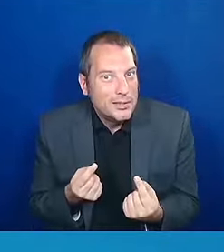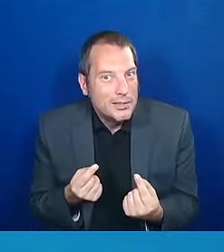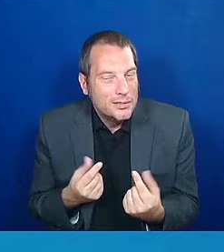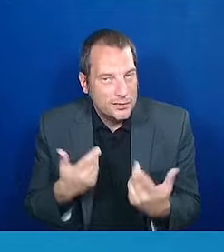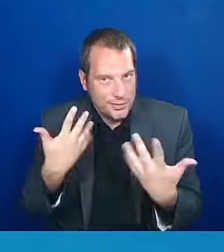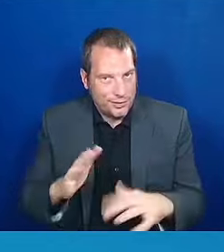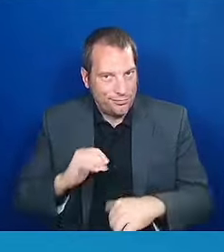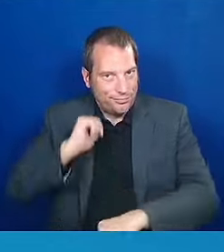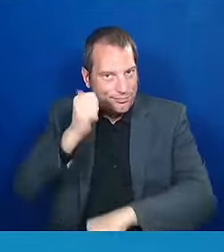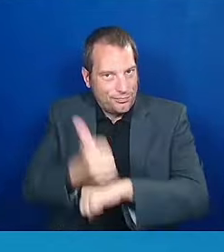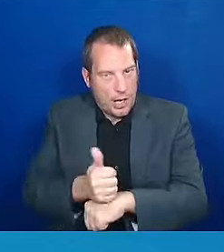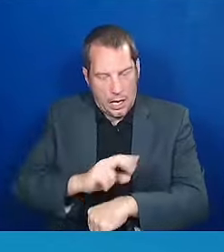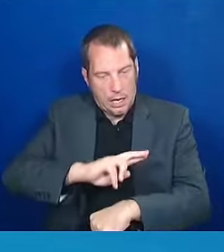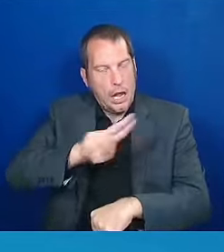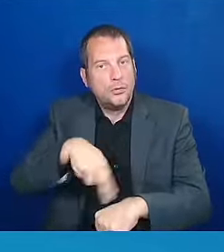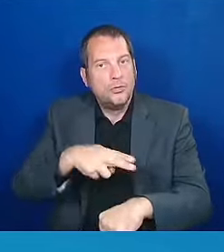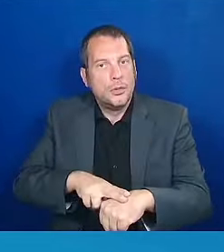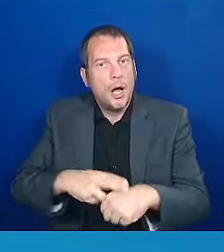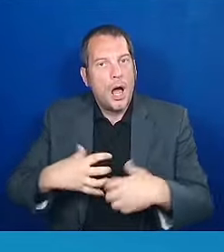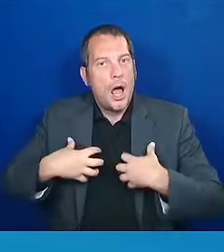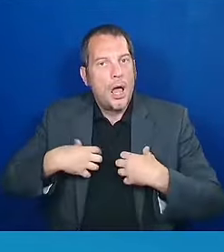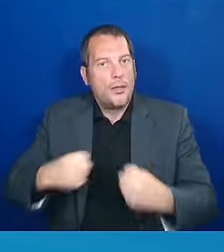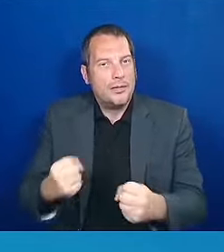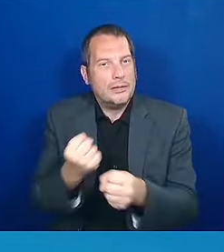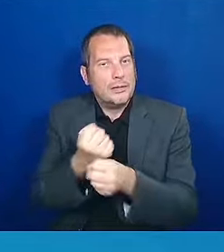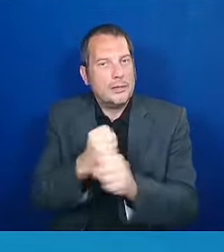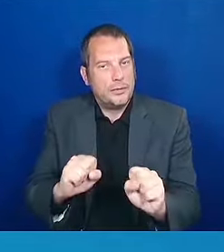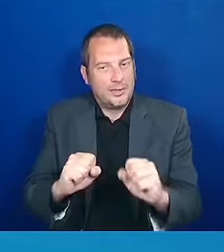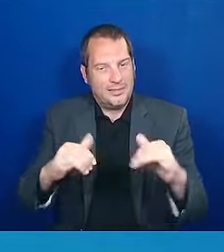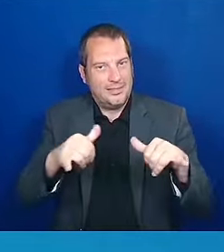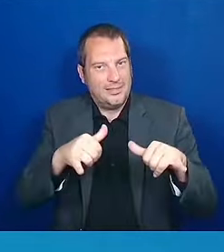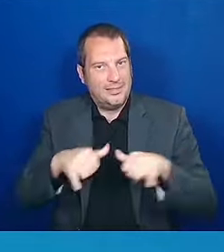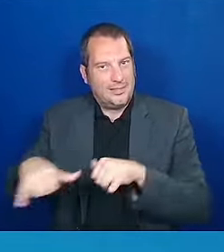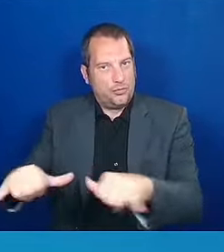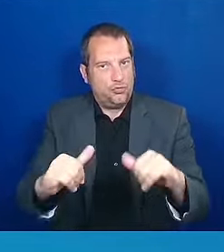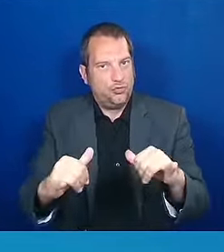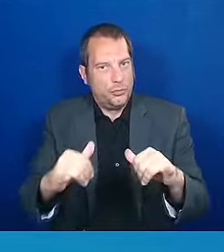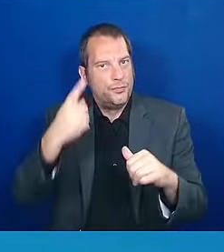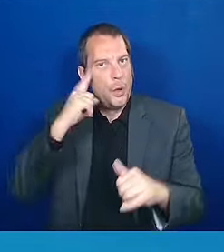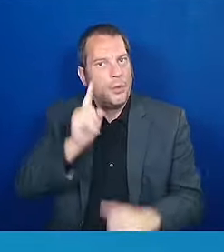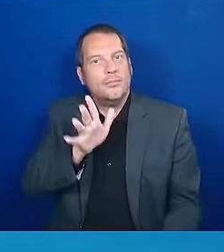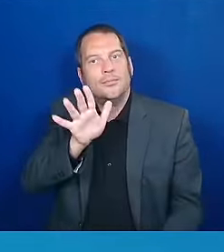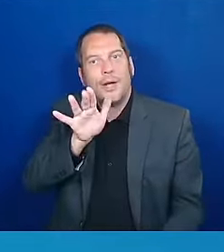standards for maternal care. For the first time, national standards.